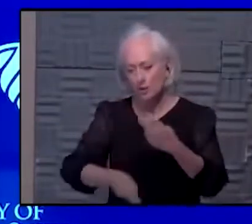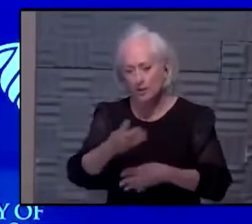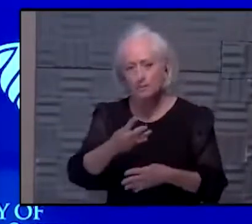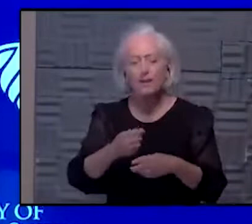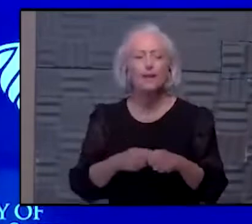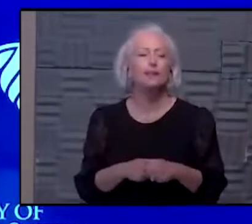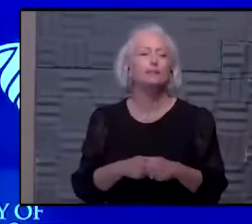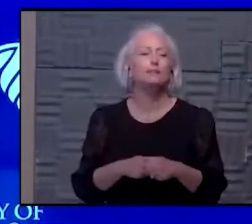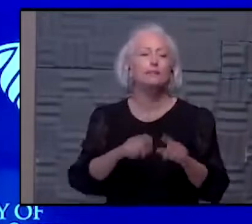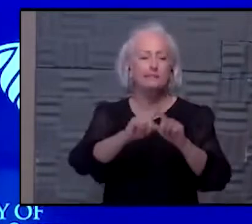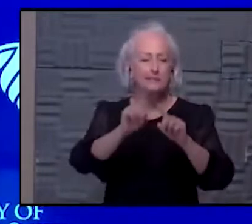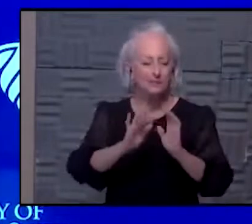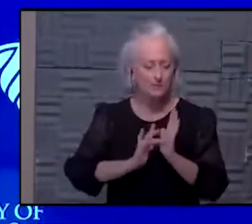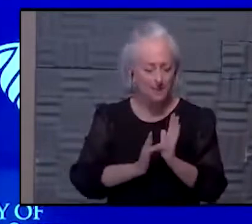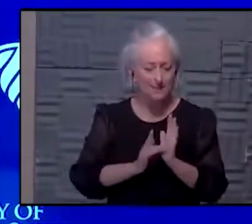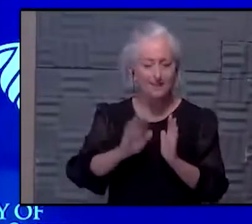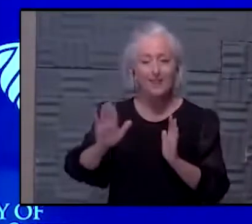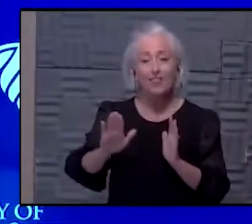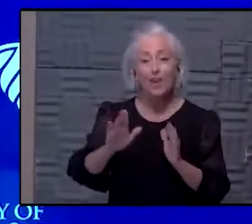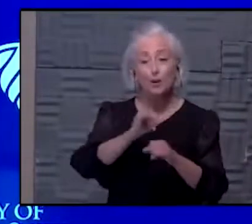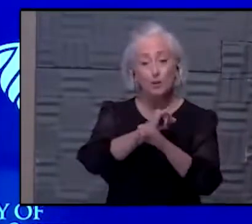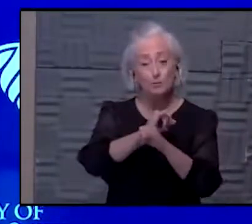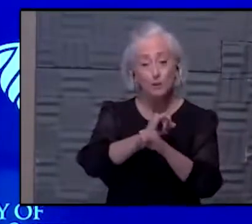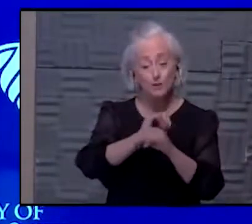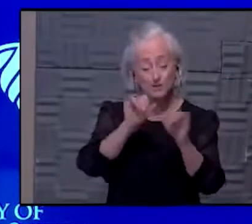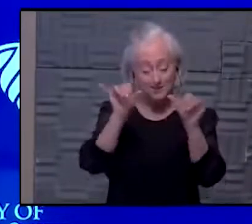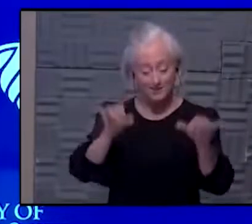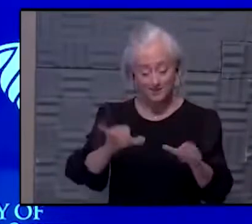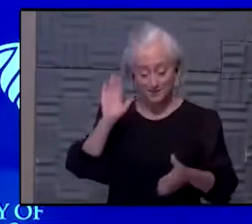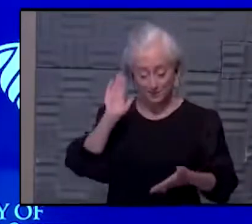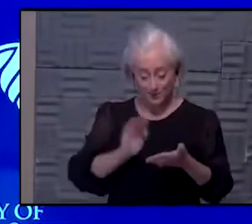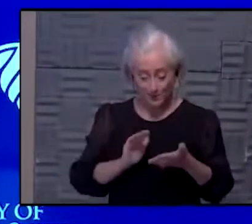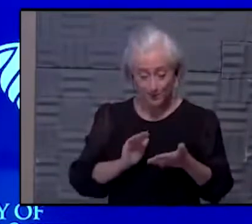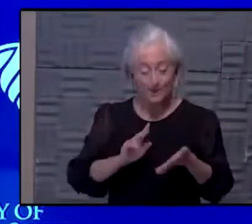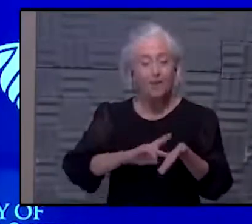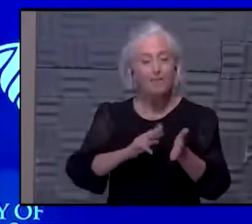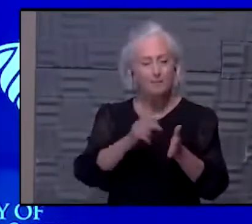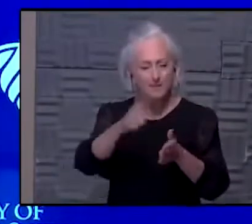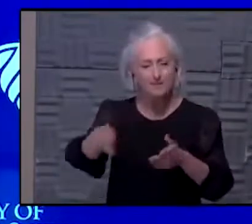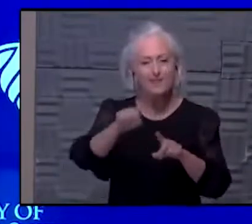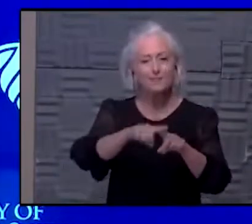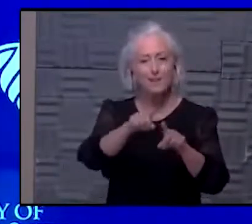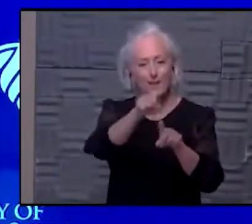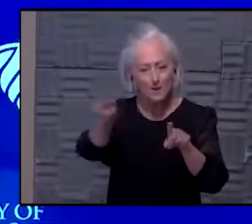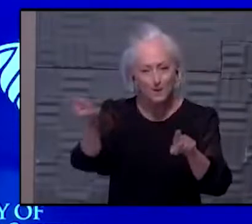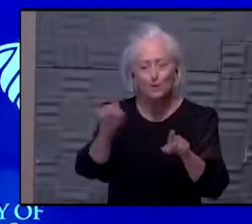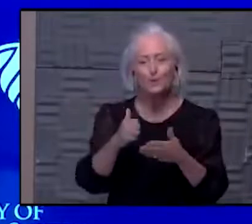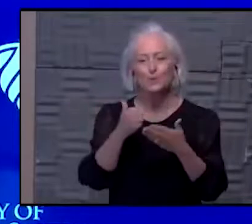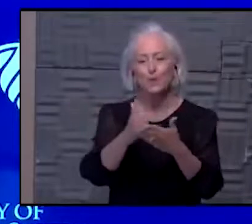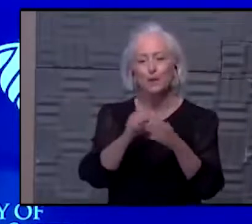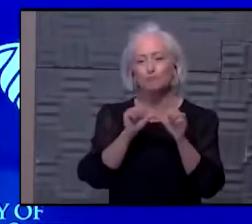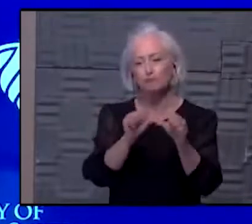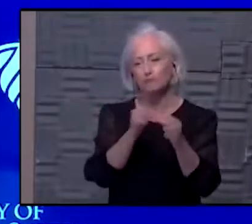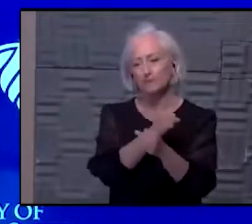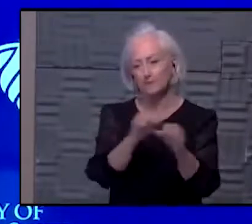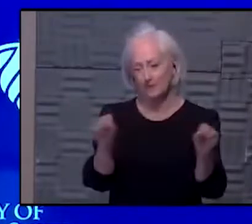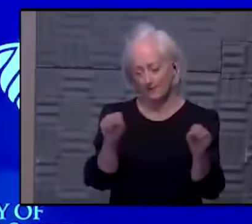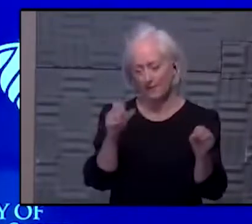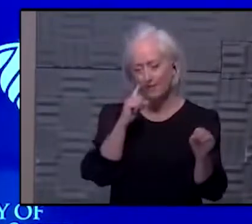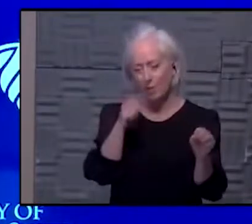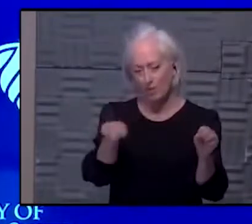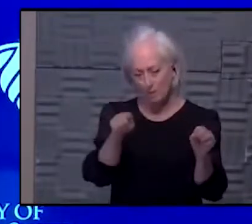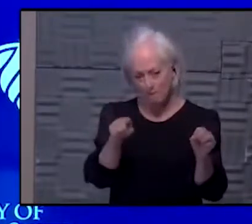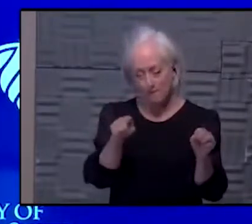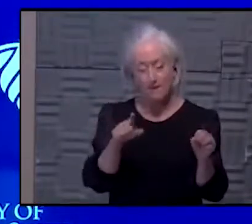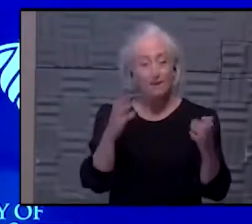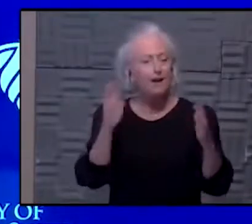immune system is really reduced, then they're going to count on the rest of us to help keep them safe. And one of the ways we can help do that is to make sure that we're all